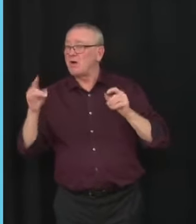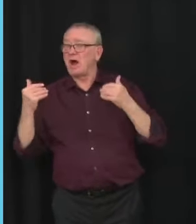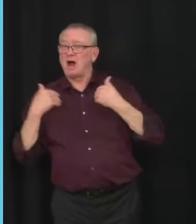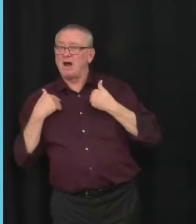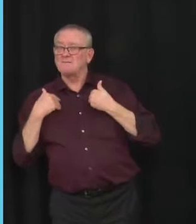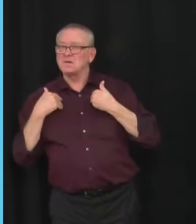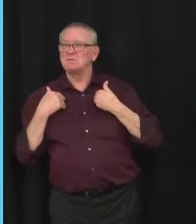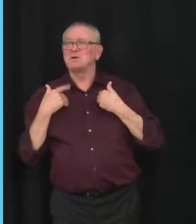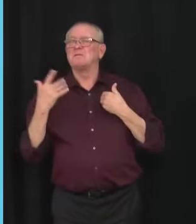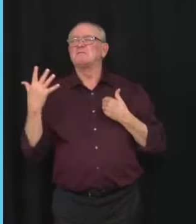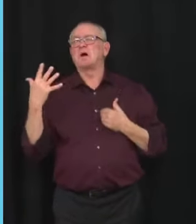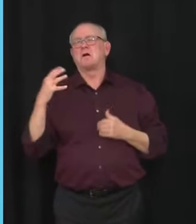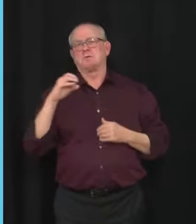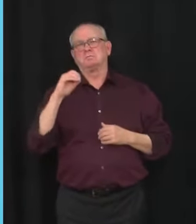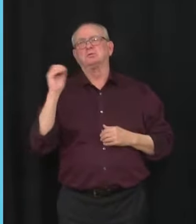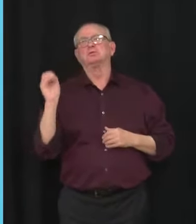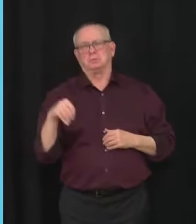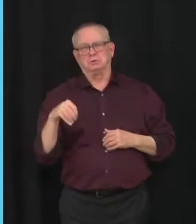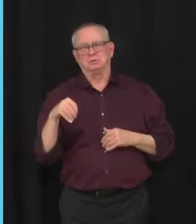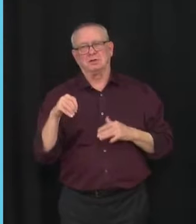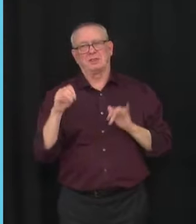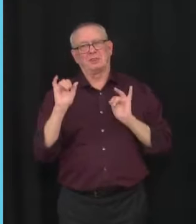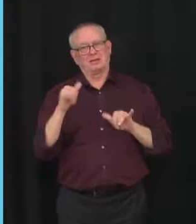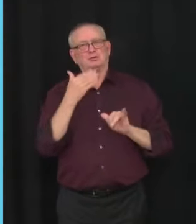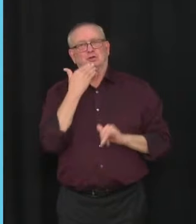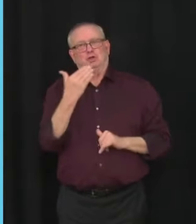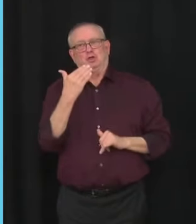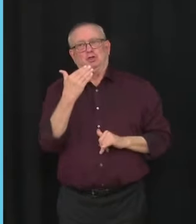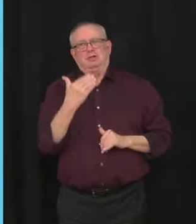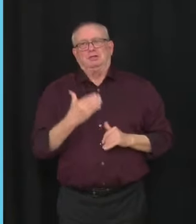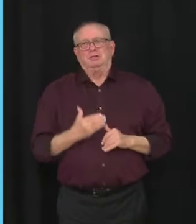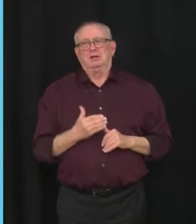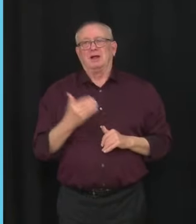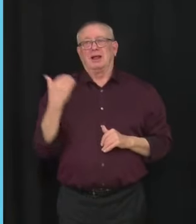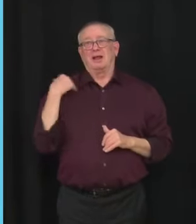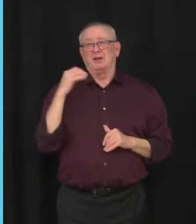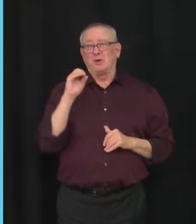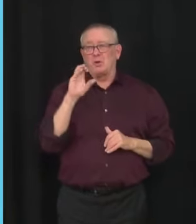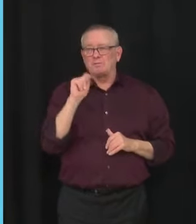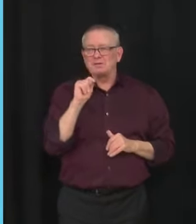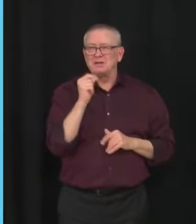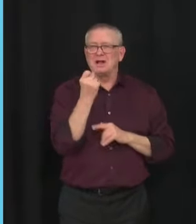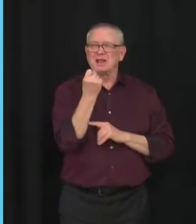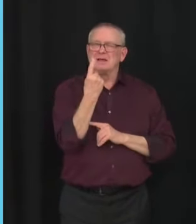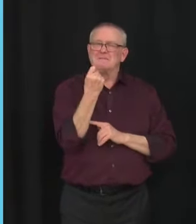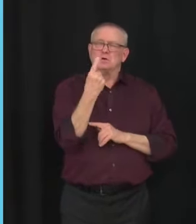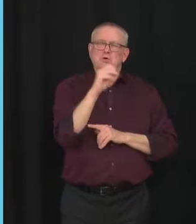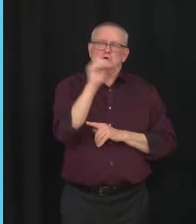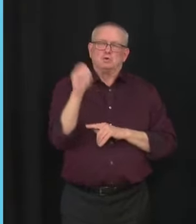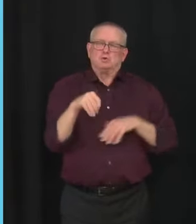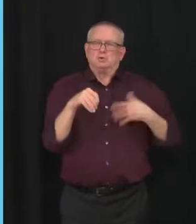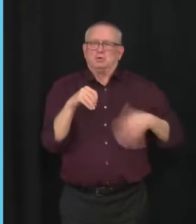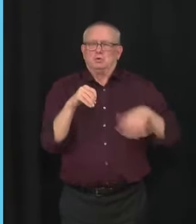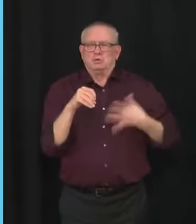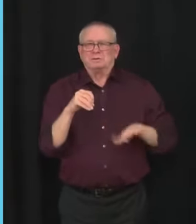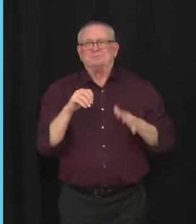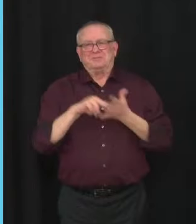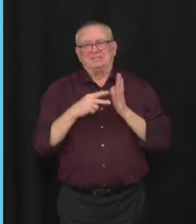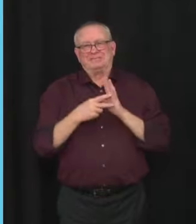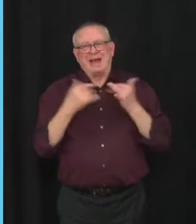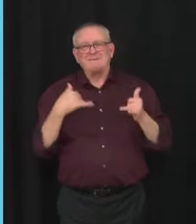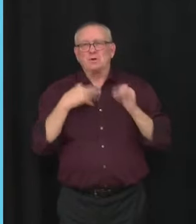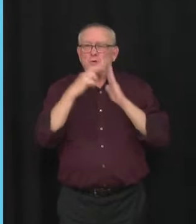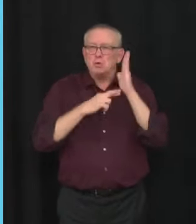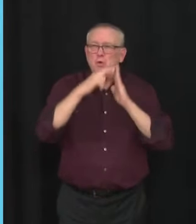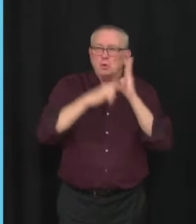drop from the average of 11% back in early October. This shows that targeted public health measures and rising rates